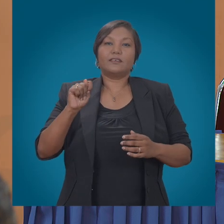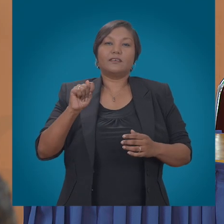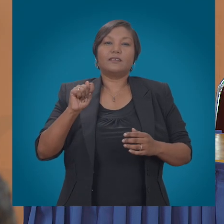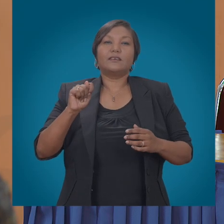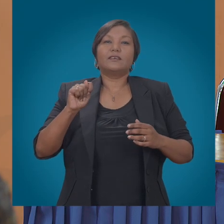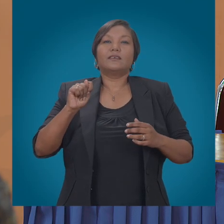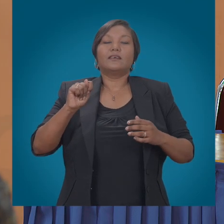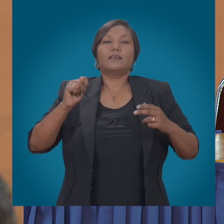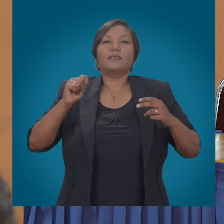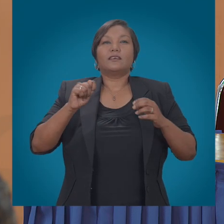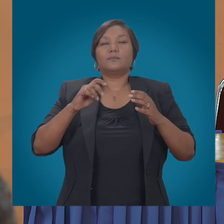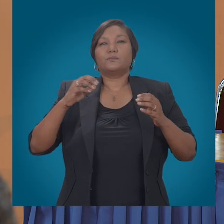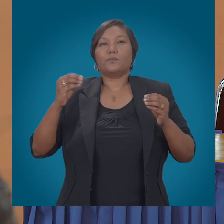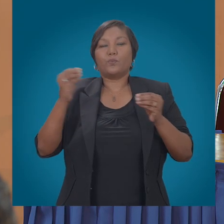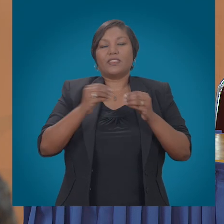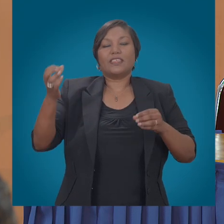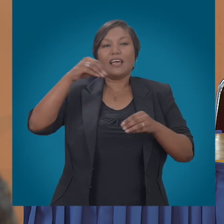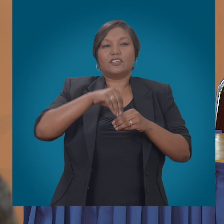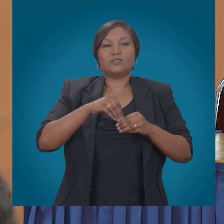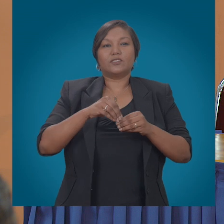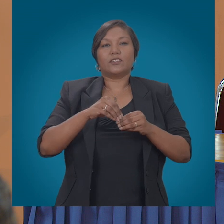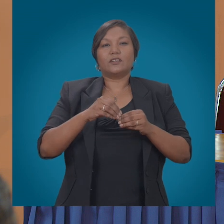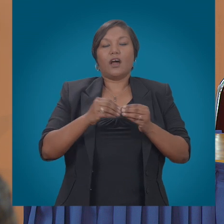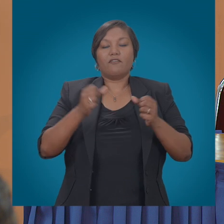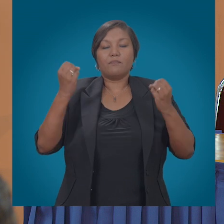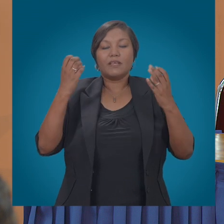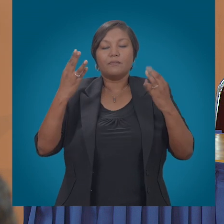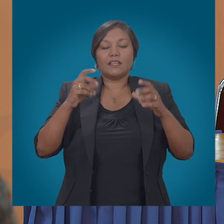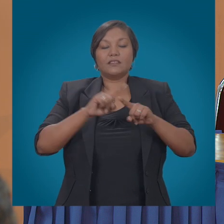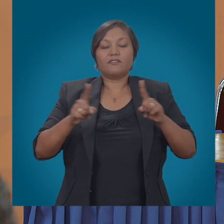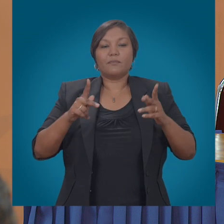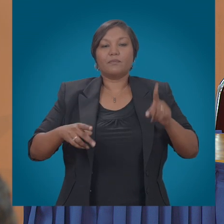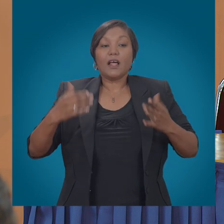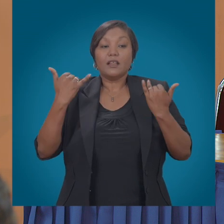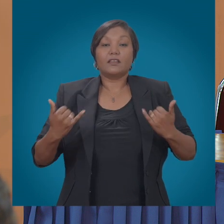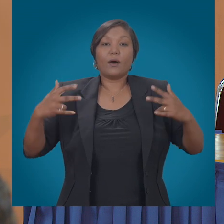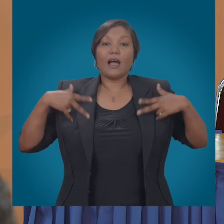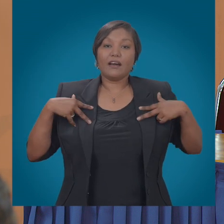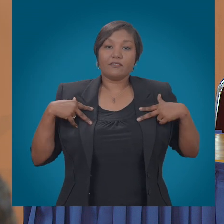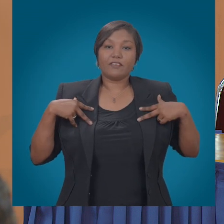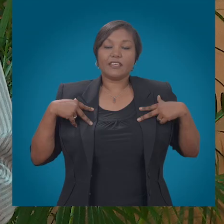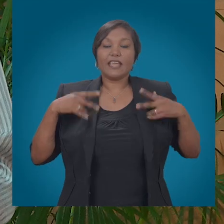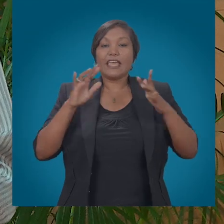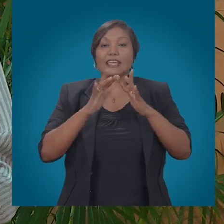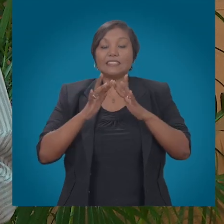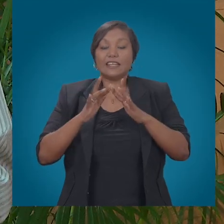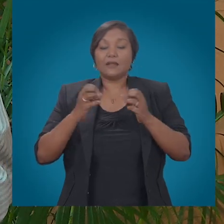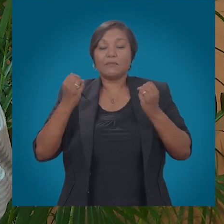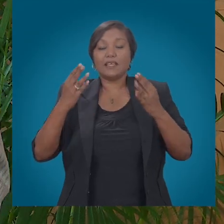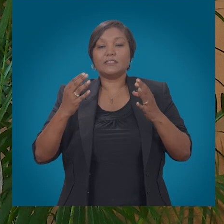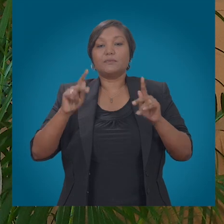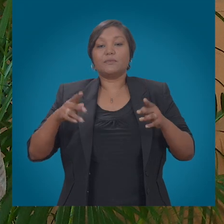of long-term evolution, LTE technologies, all IP architecture will